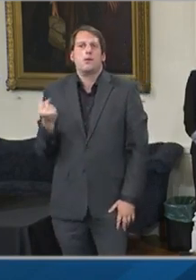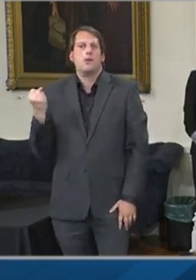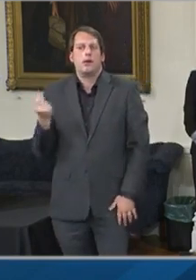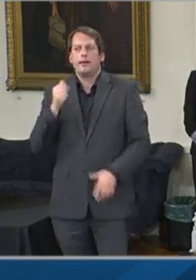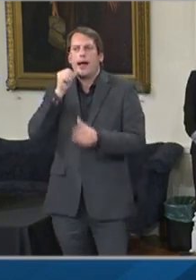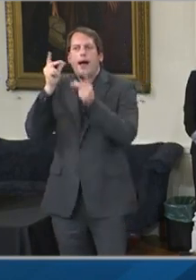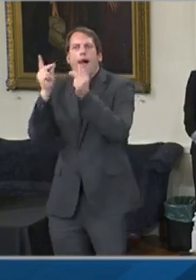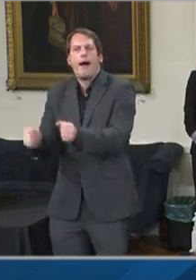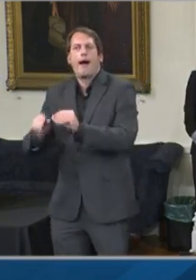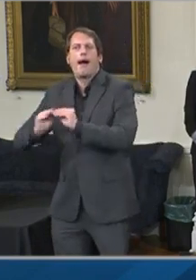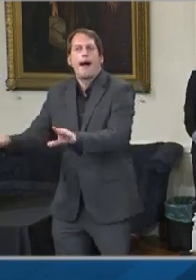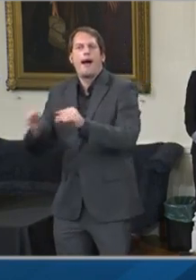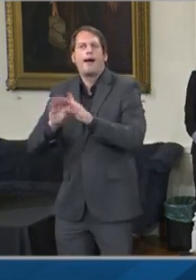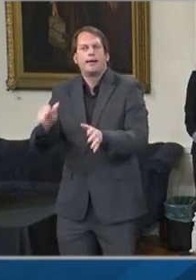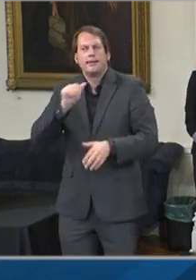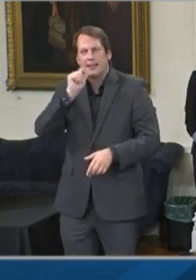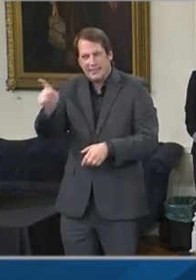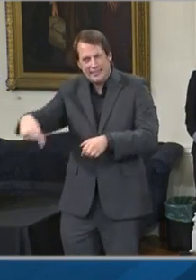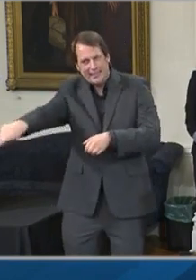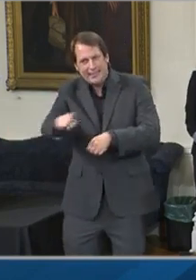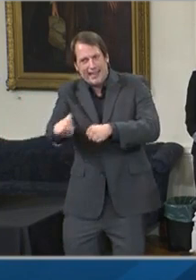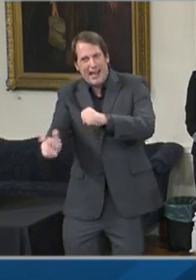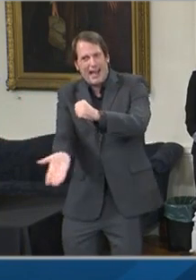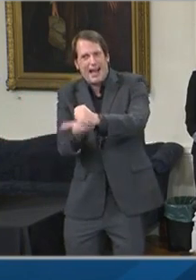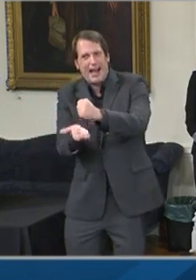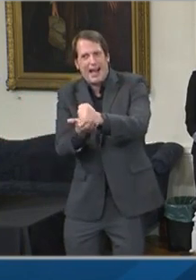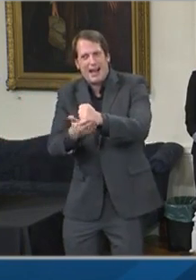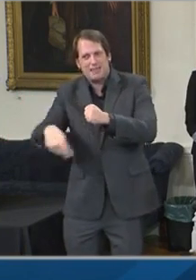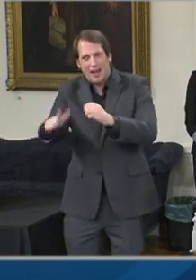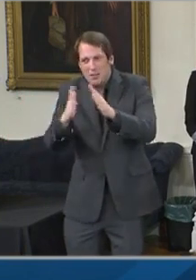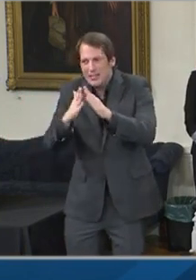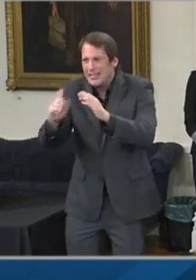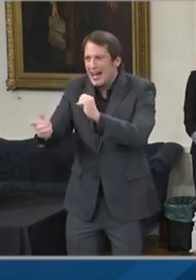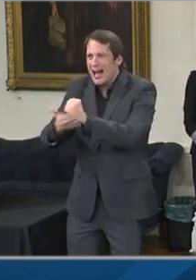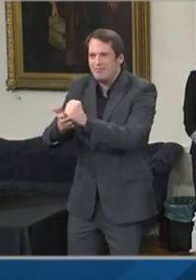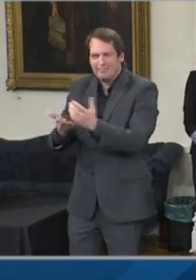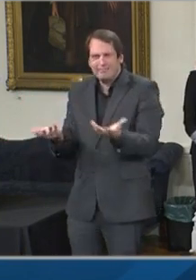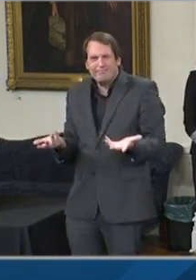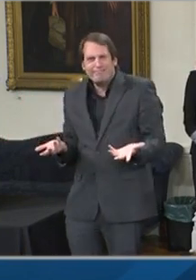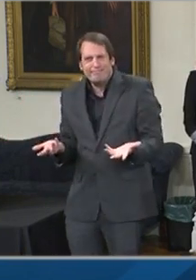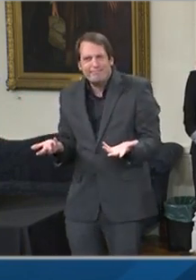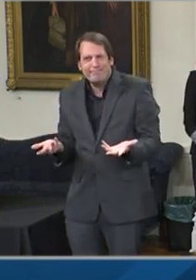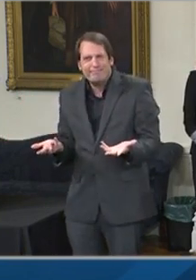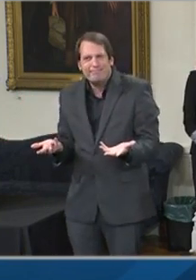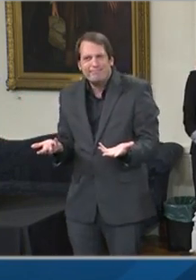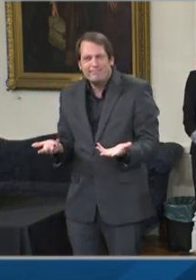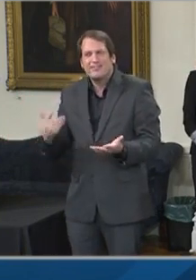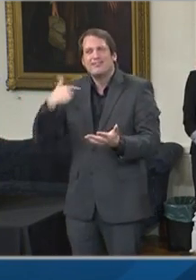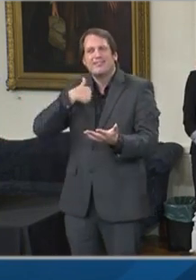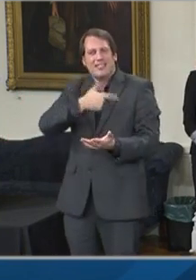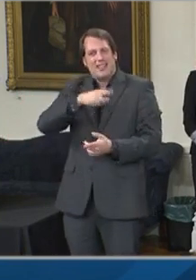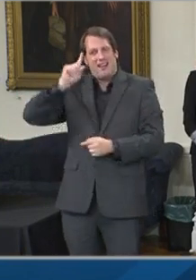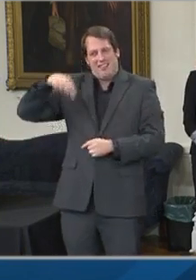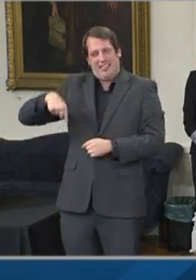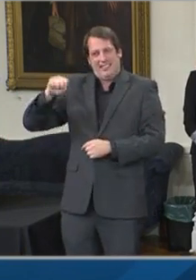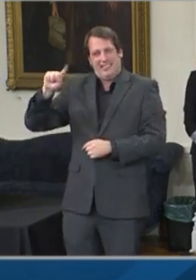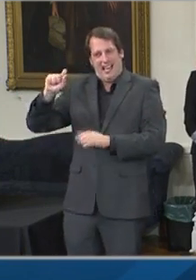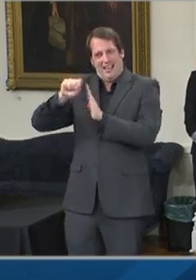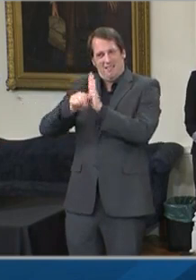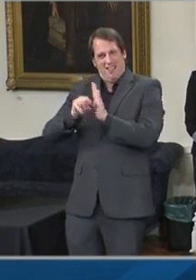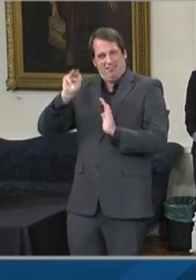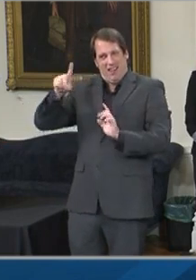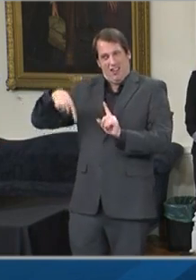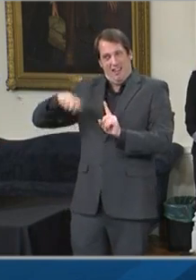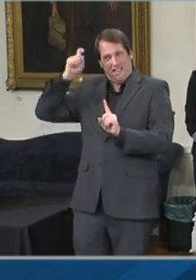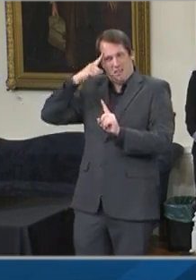businesses in their communities. The state paid out more than $362 million in